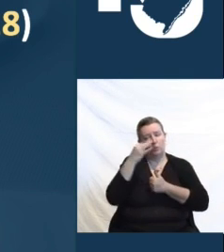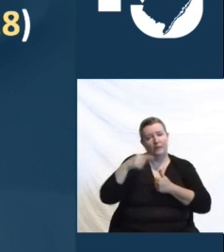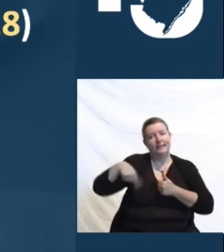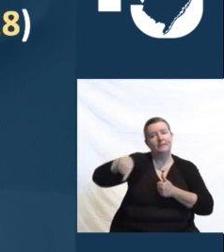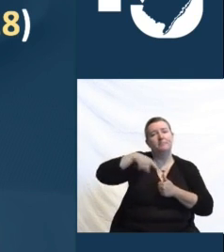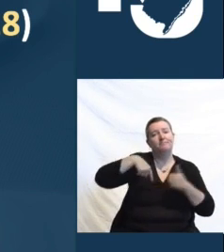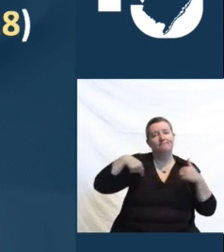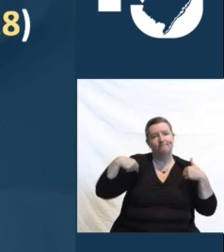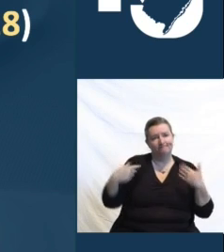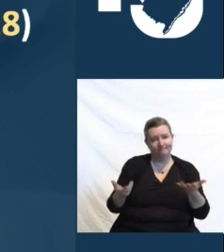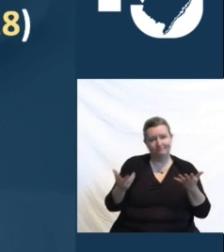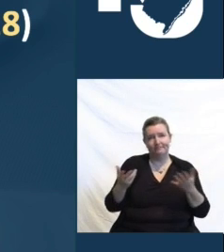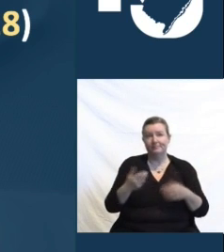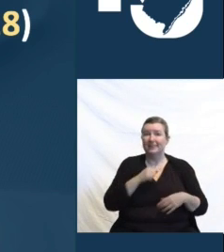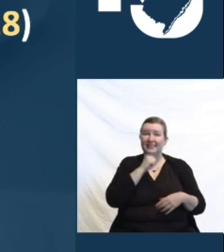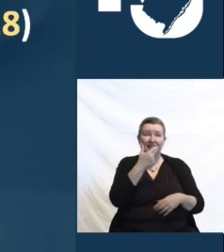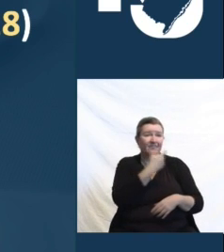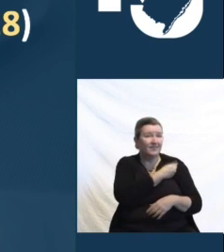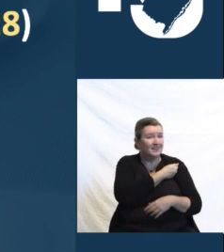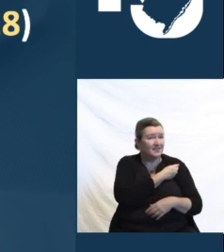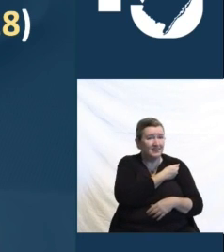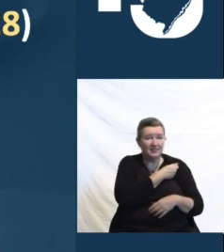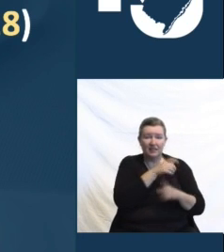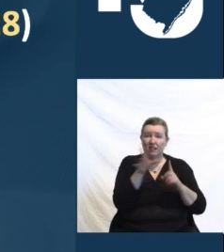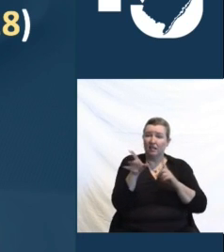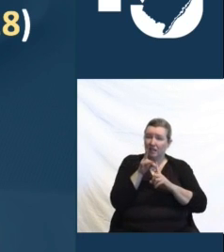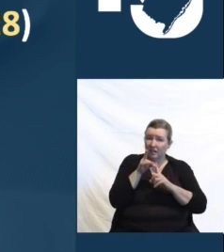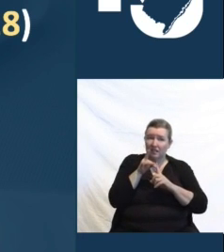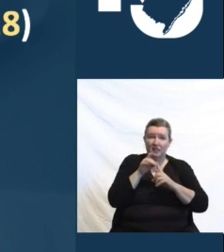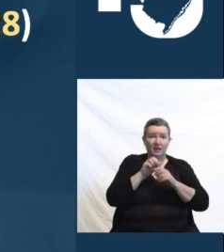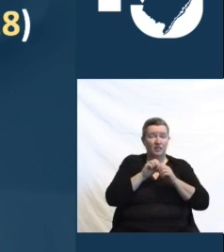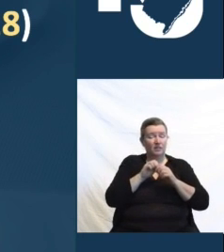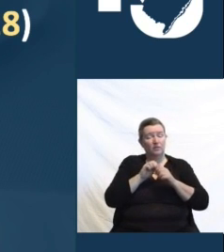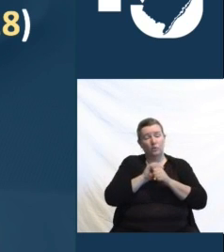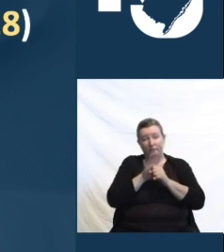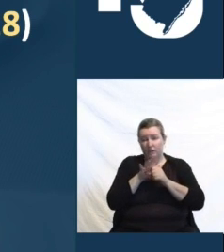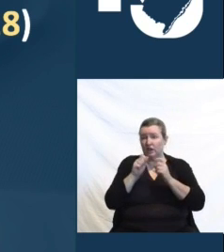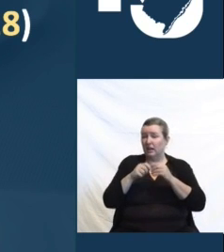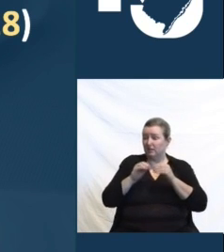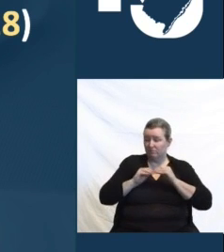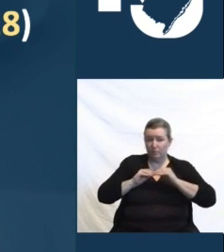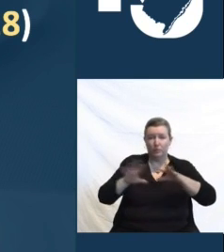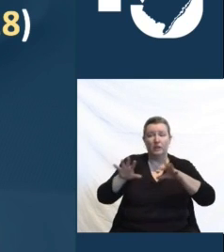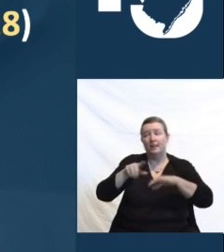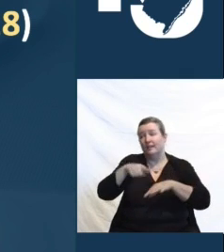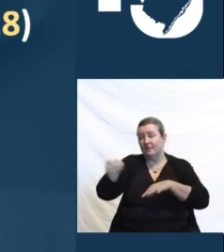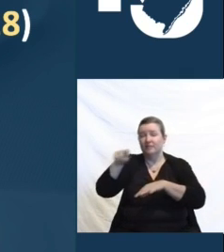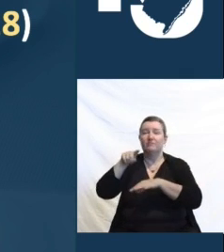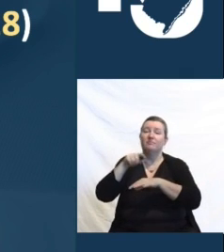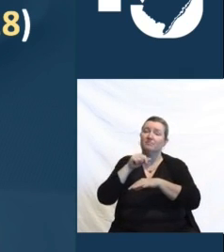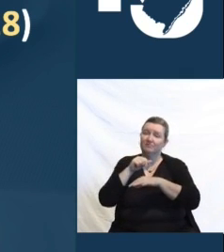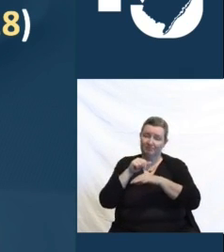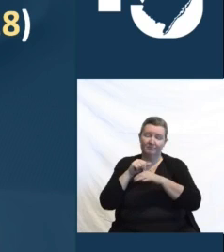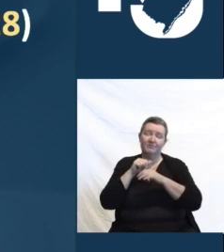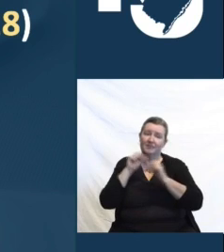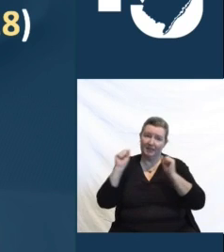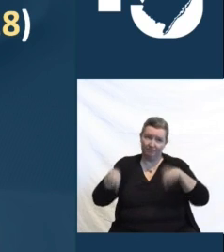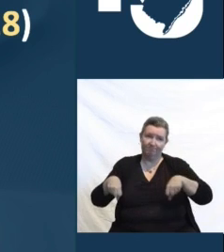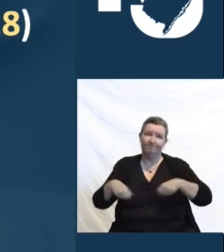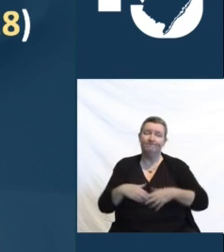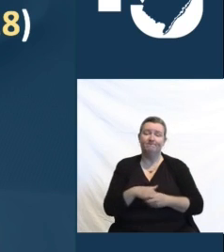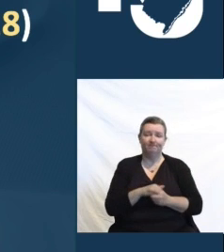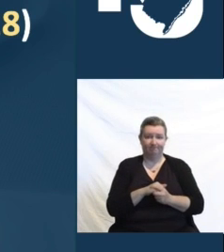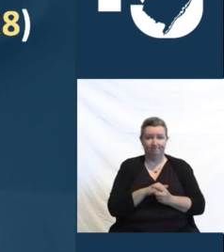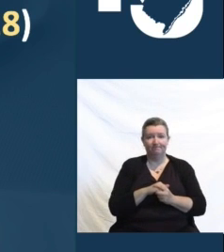the virus to vaccinated individuals whose initial courses may now be providing a slightly less aggressive level